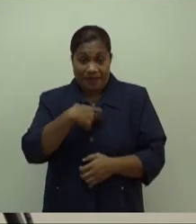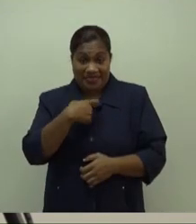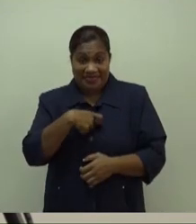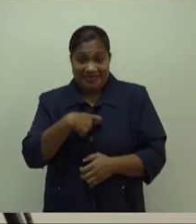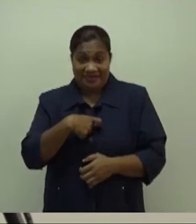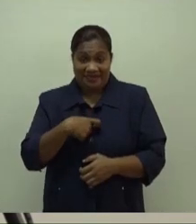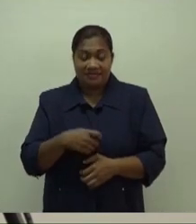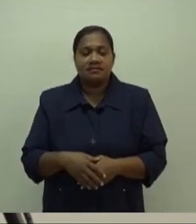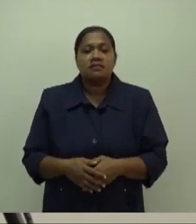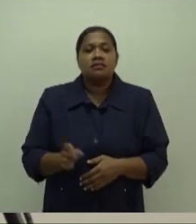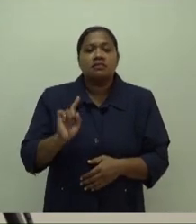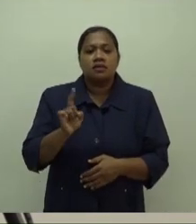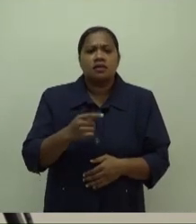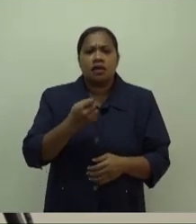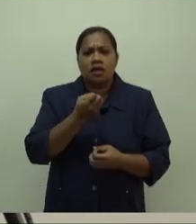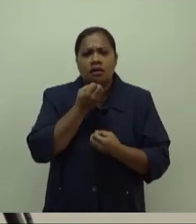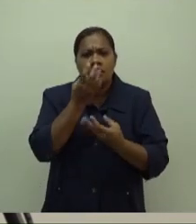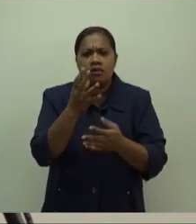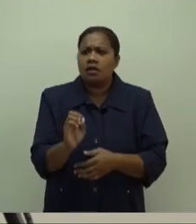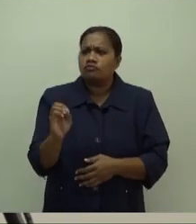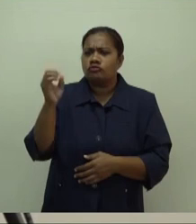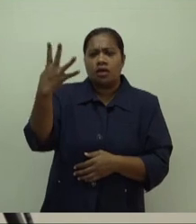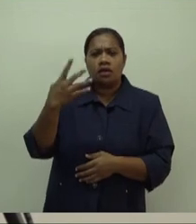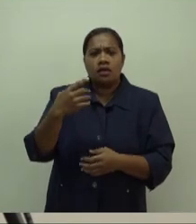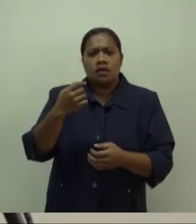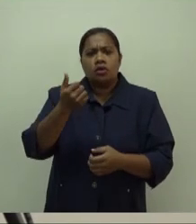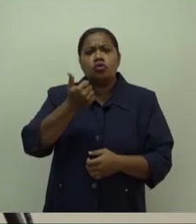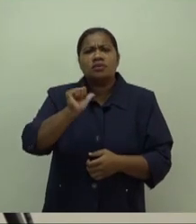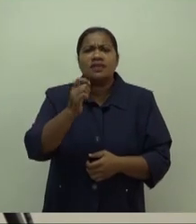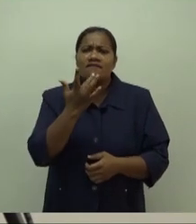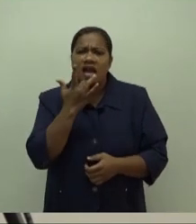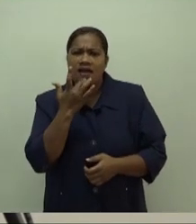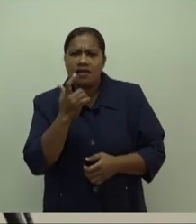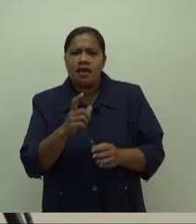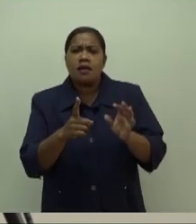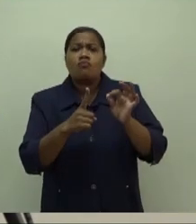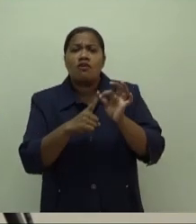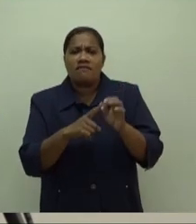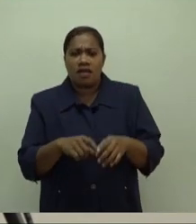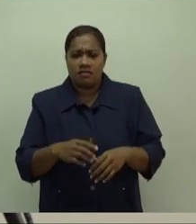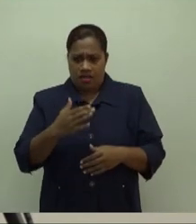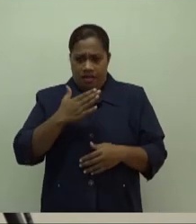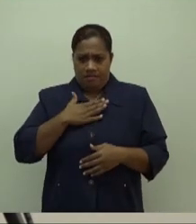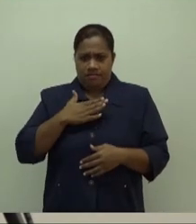I was told that someone who has been posting using fake profile using my likeness.